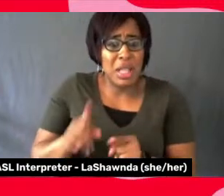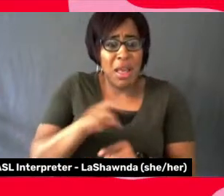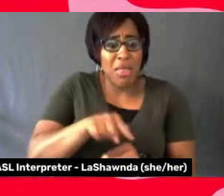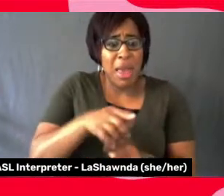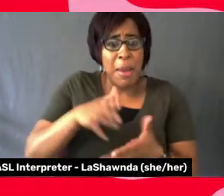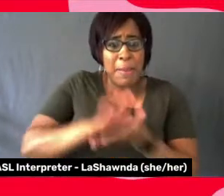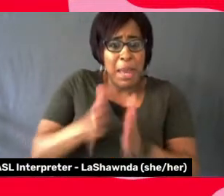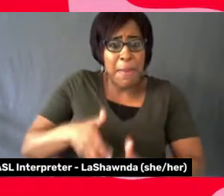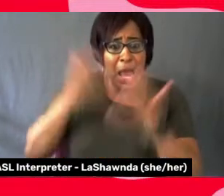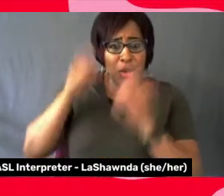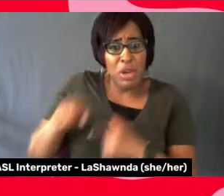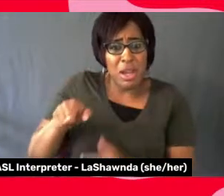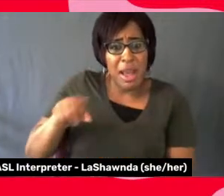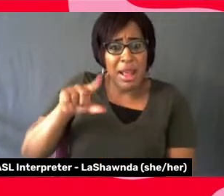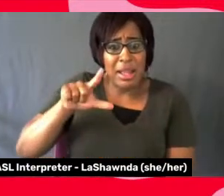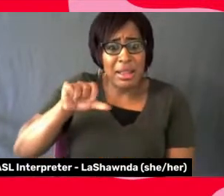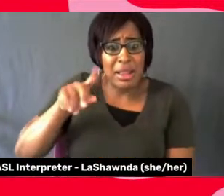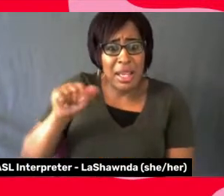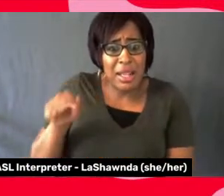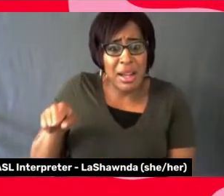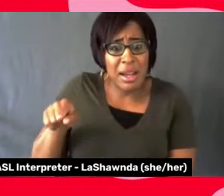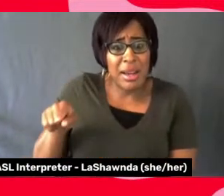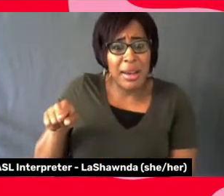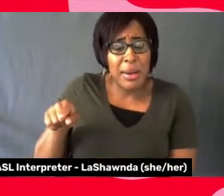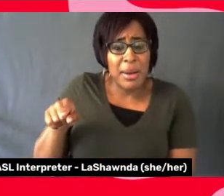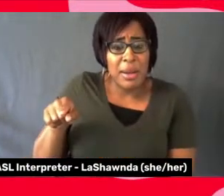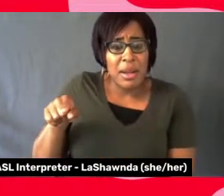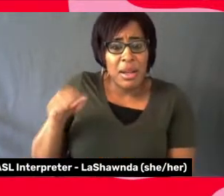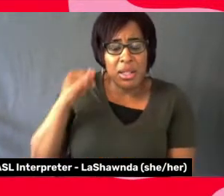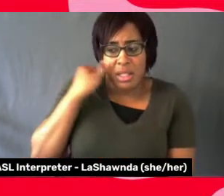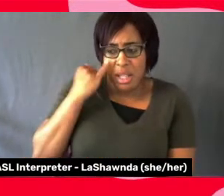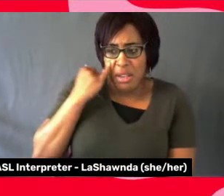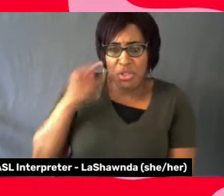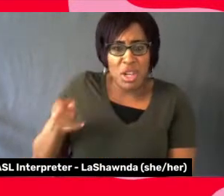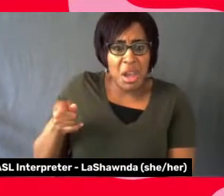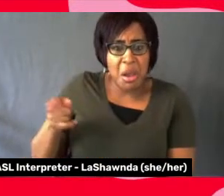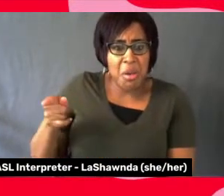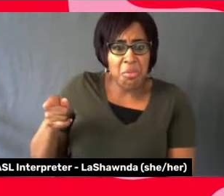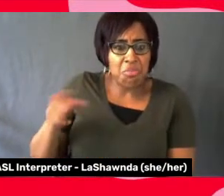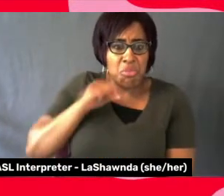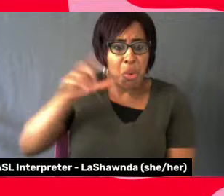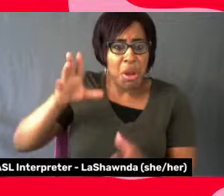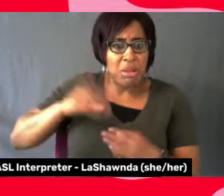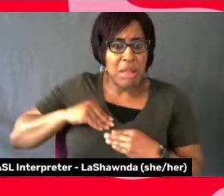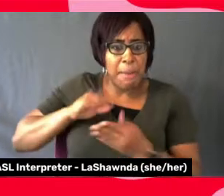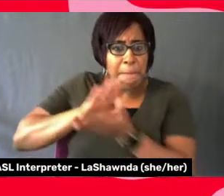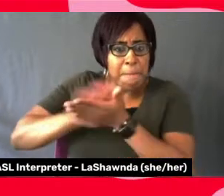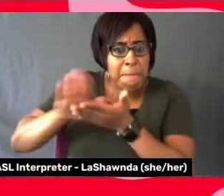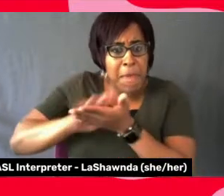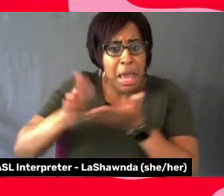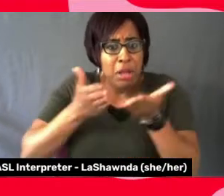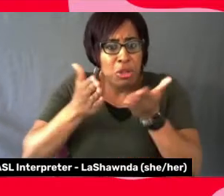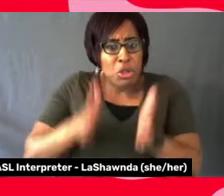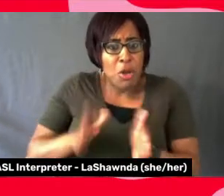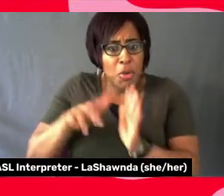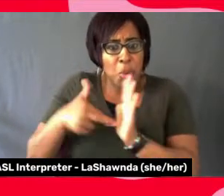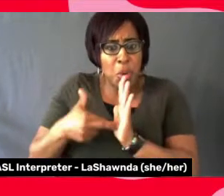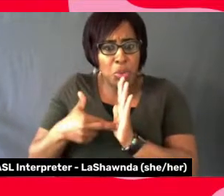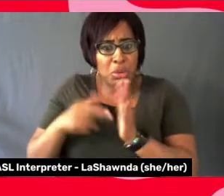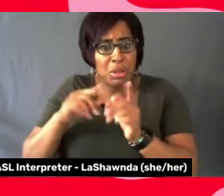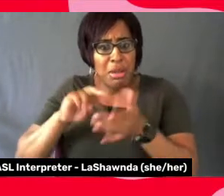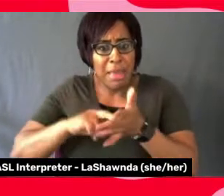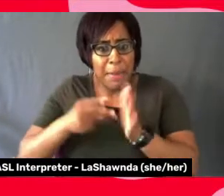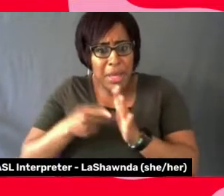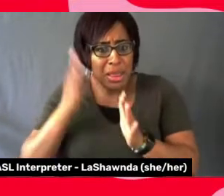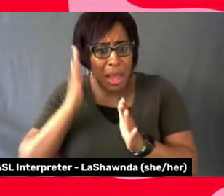angry at her because she, you know, if she refused to play those roles, then, you know, are they going to still make roles for